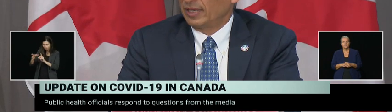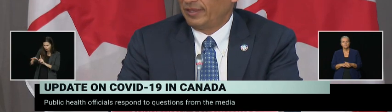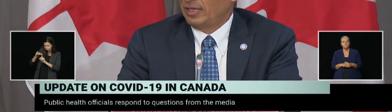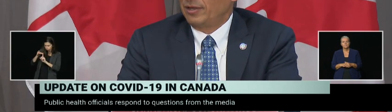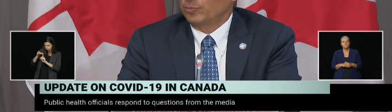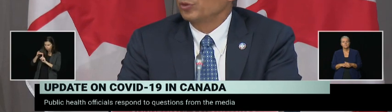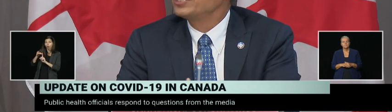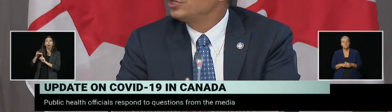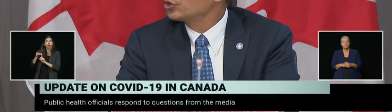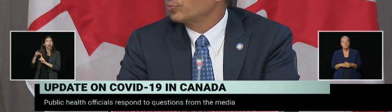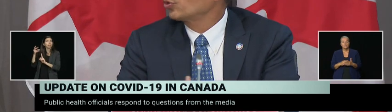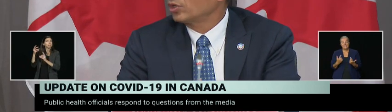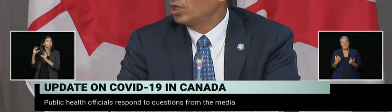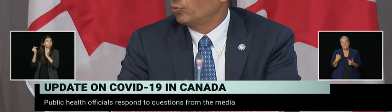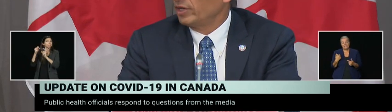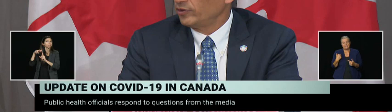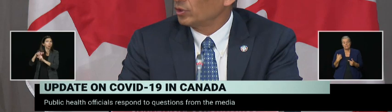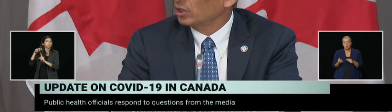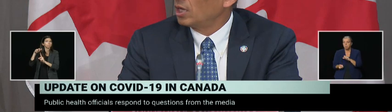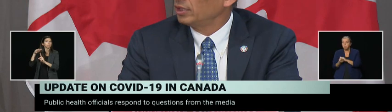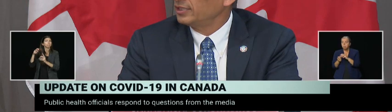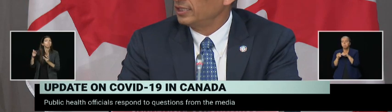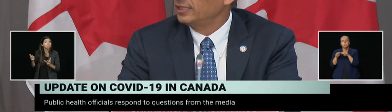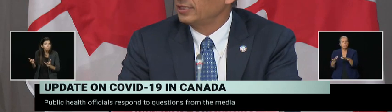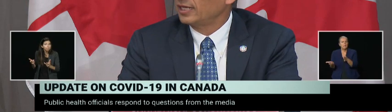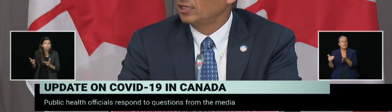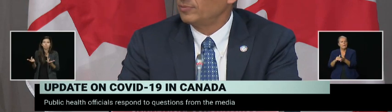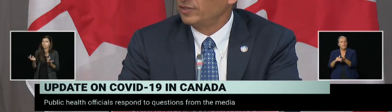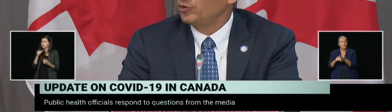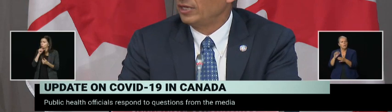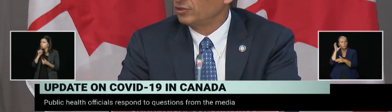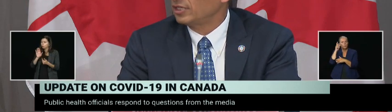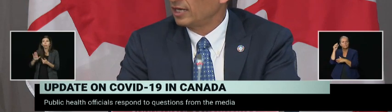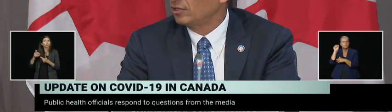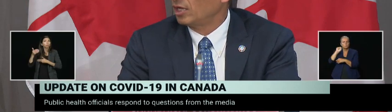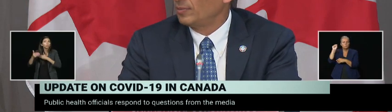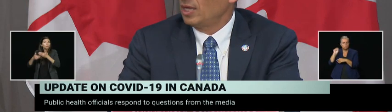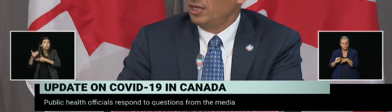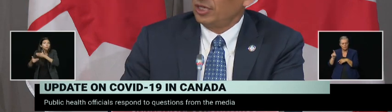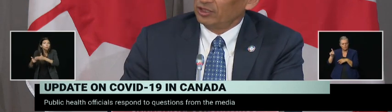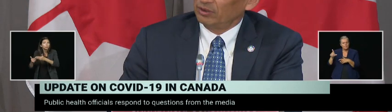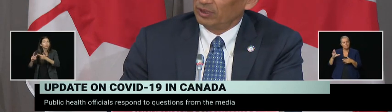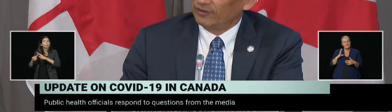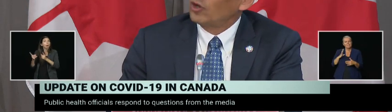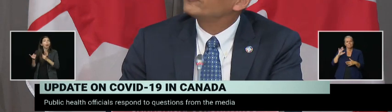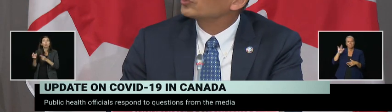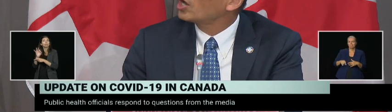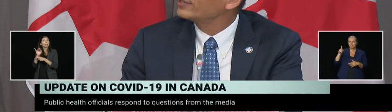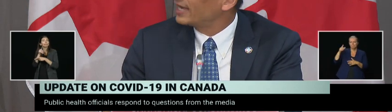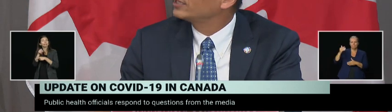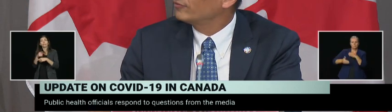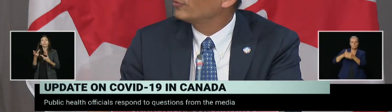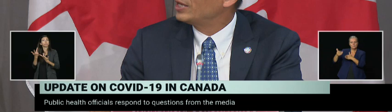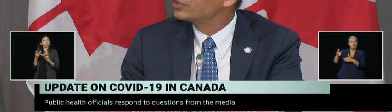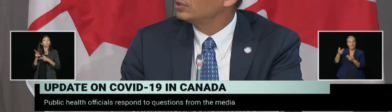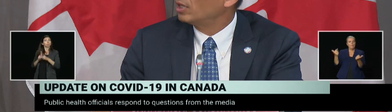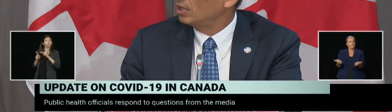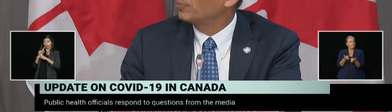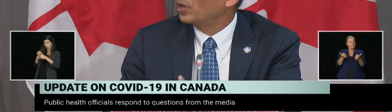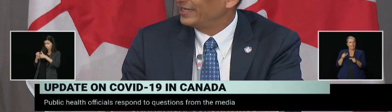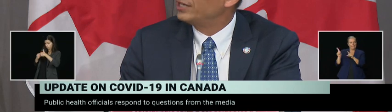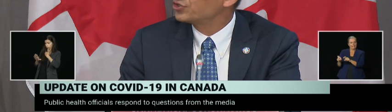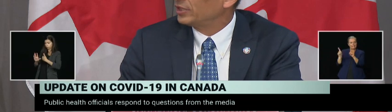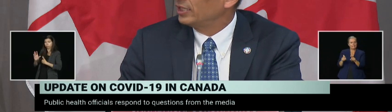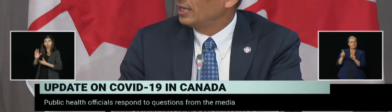either procedure or protocol, whatever you want to call it, that in the nightclubs, if you enter the nightclub, you have to give all of your contact information